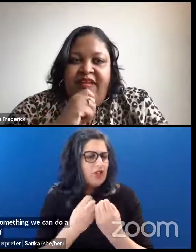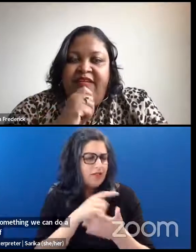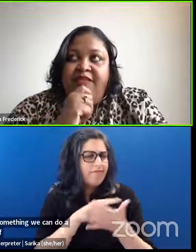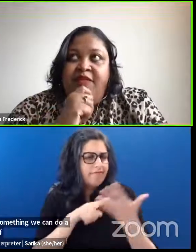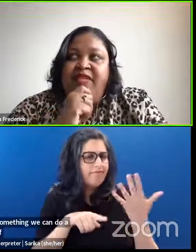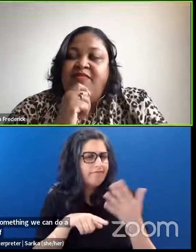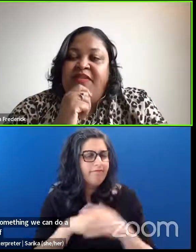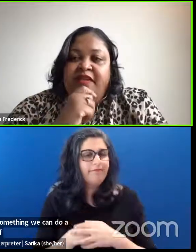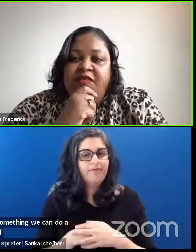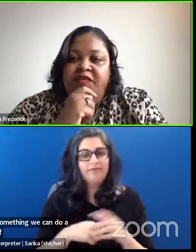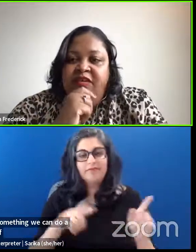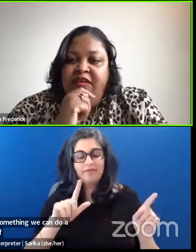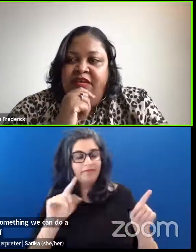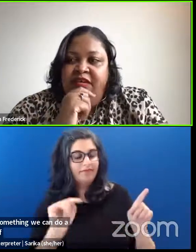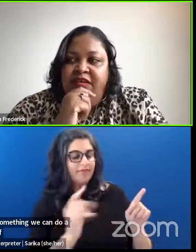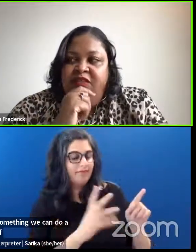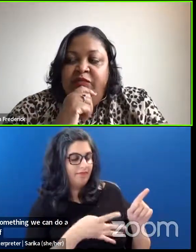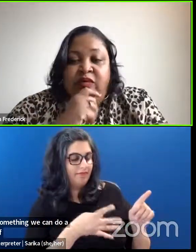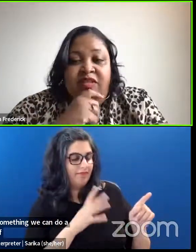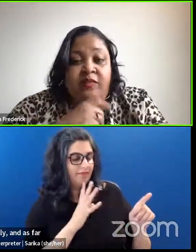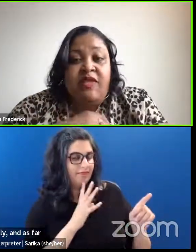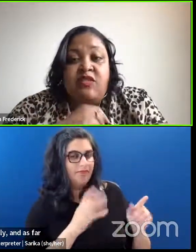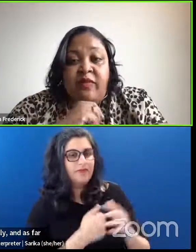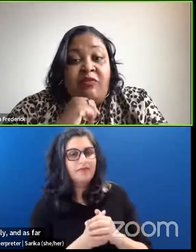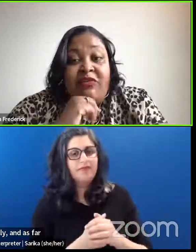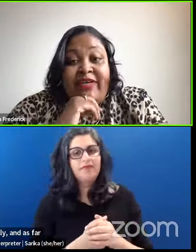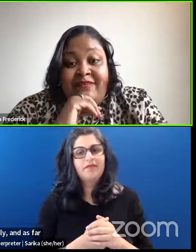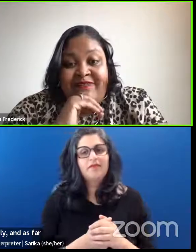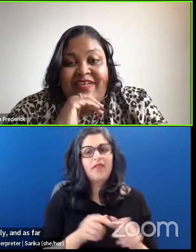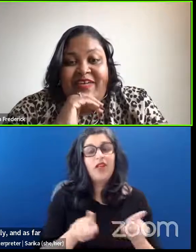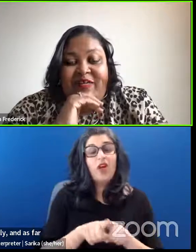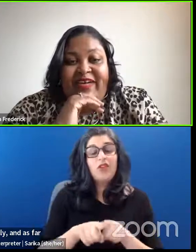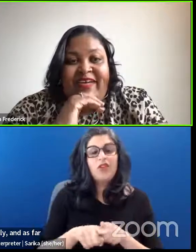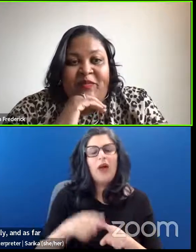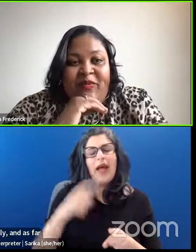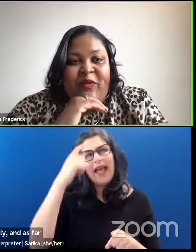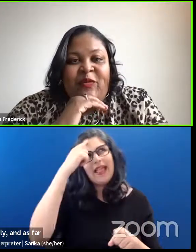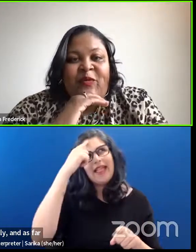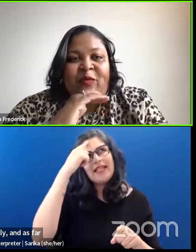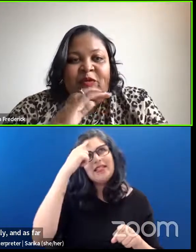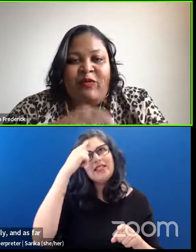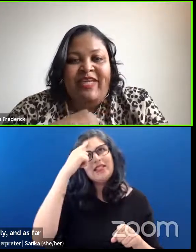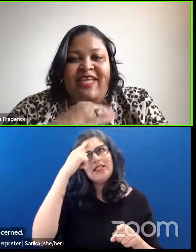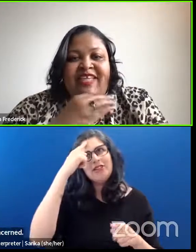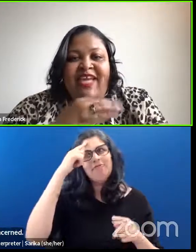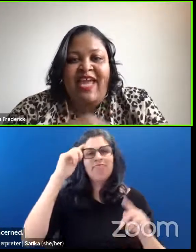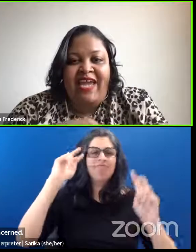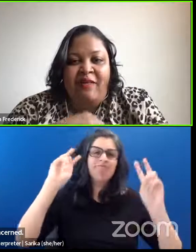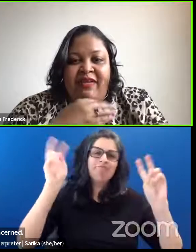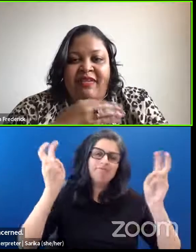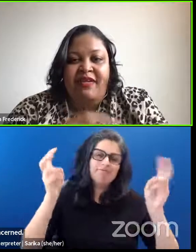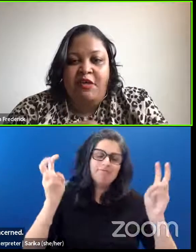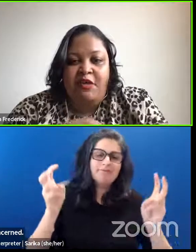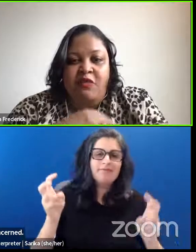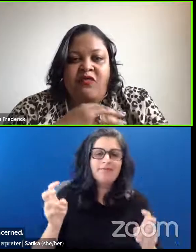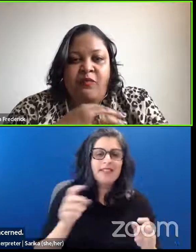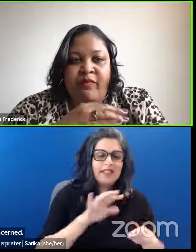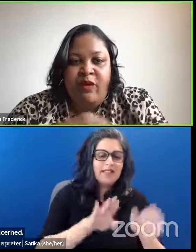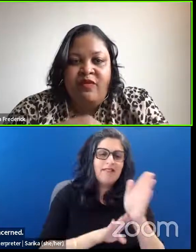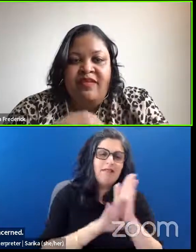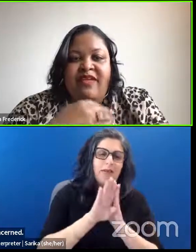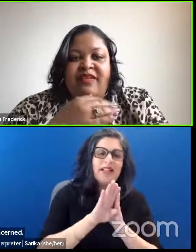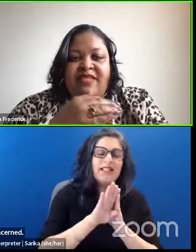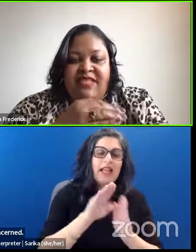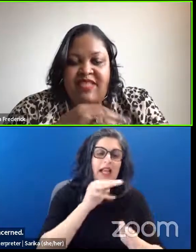Yeah, it also makes me think of building muscle memory, right? When you get in the habit of